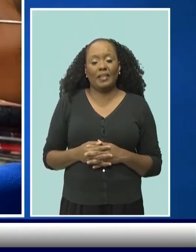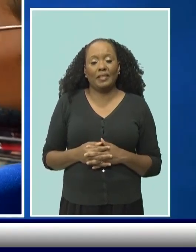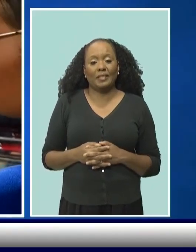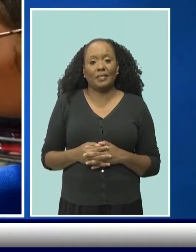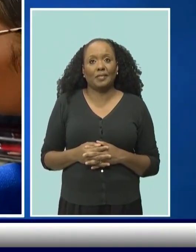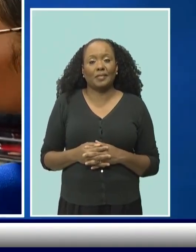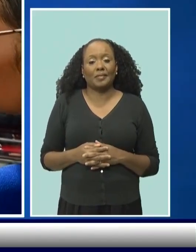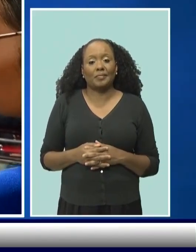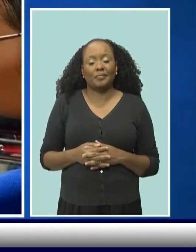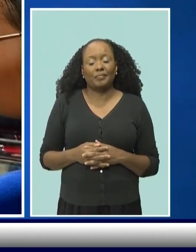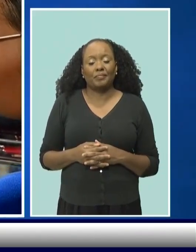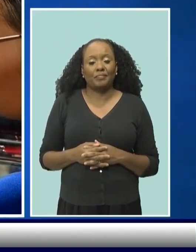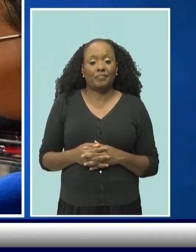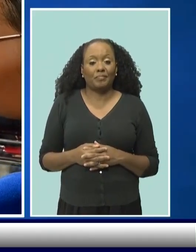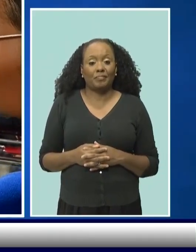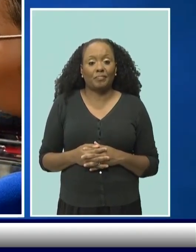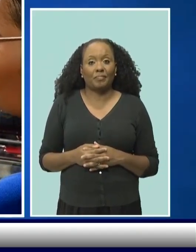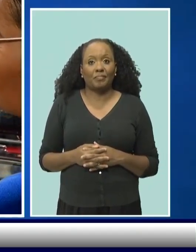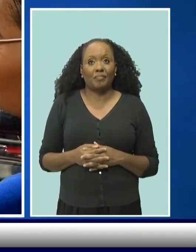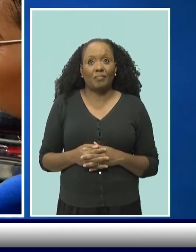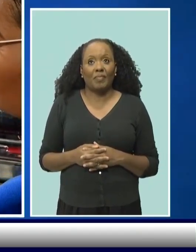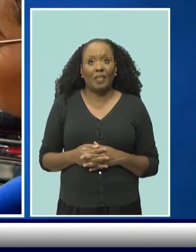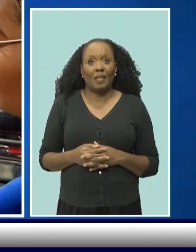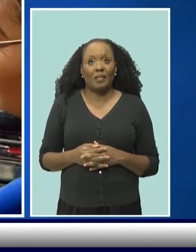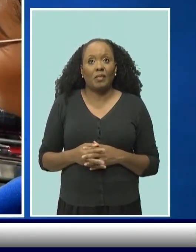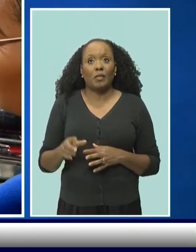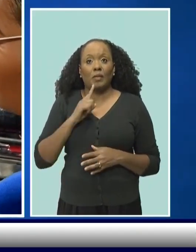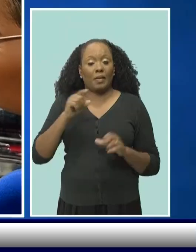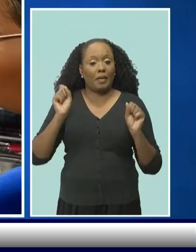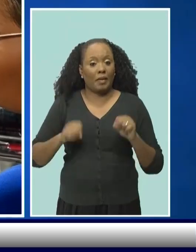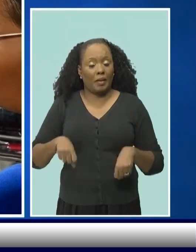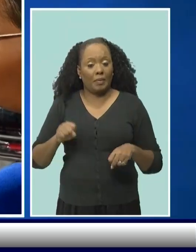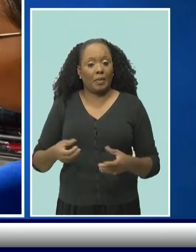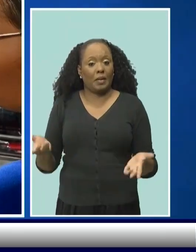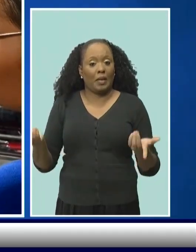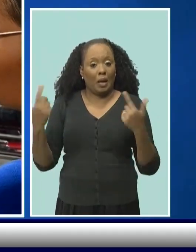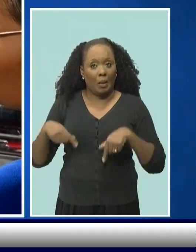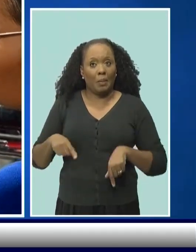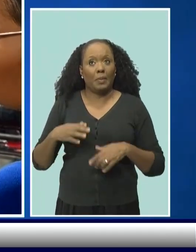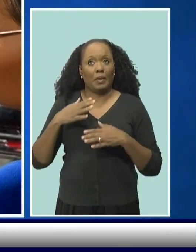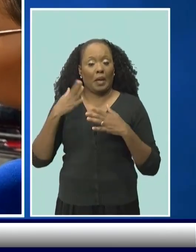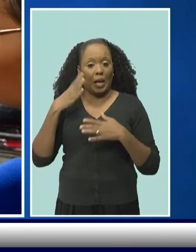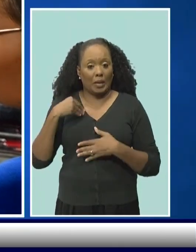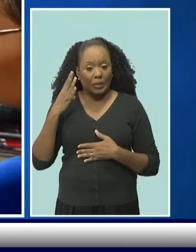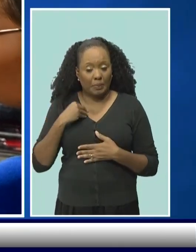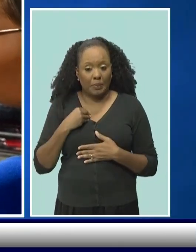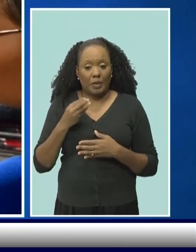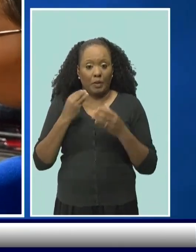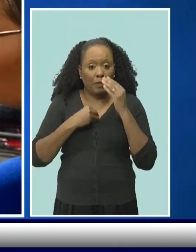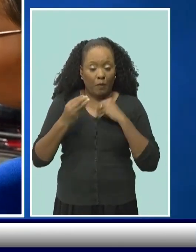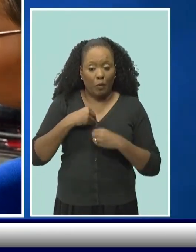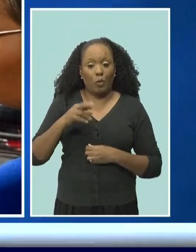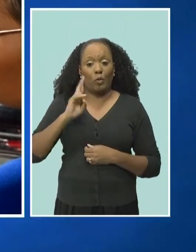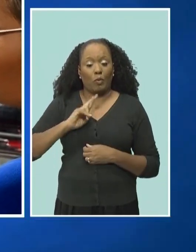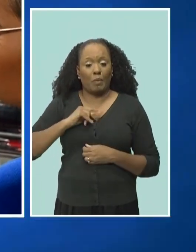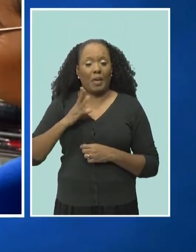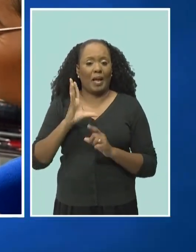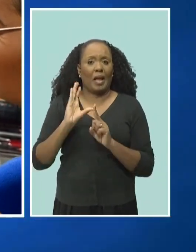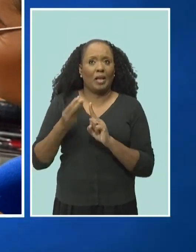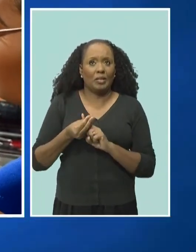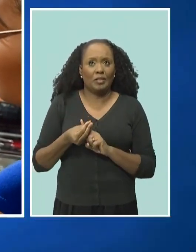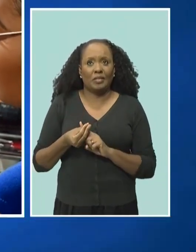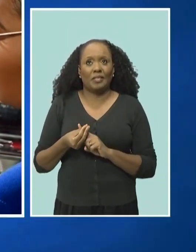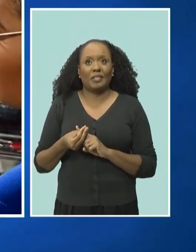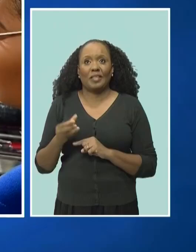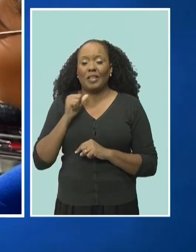and what I enjoy is what I'm the most passionate about. So to be able to come out here and experience food and rum and our culture with so many people together again, not having